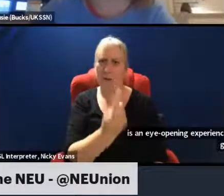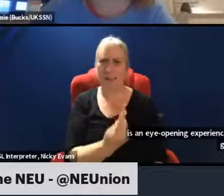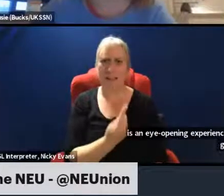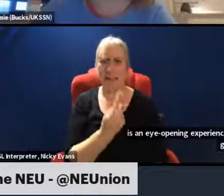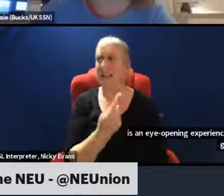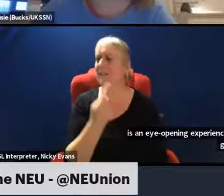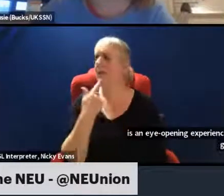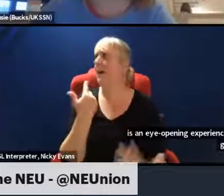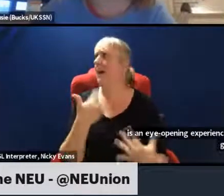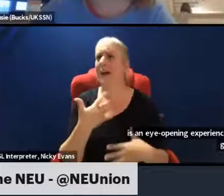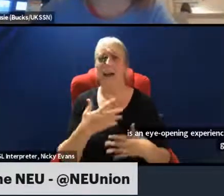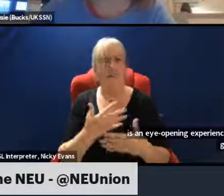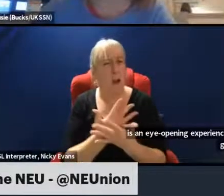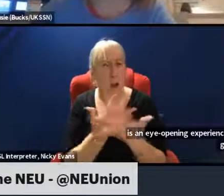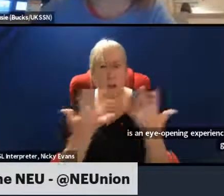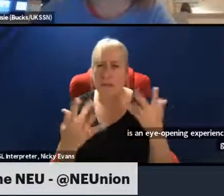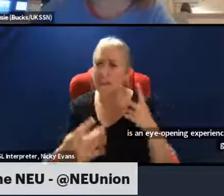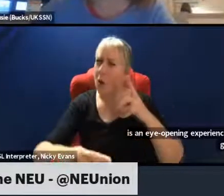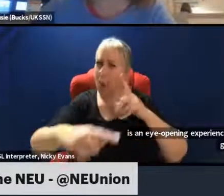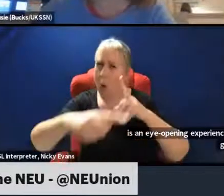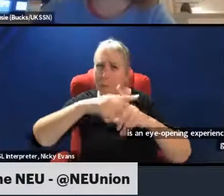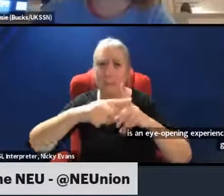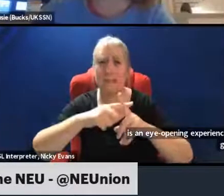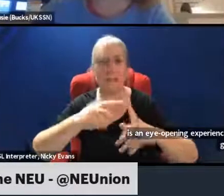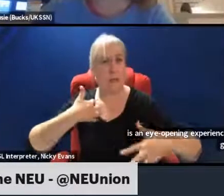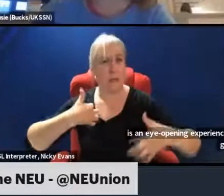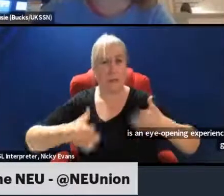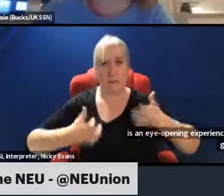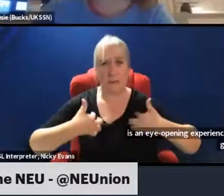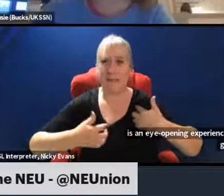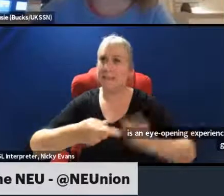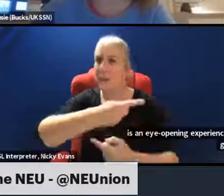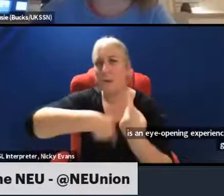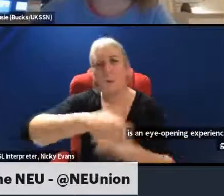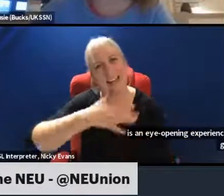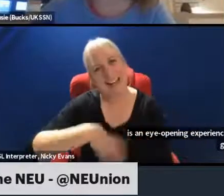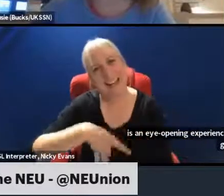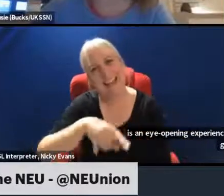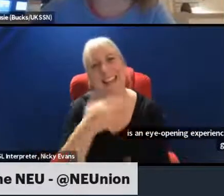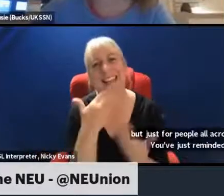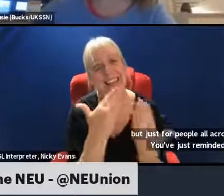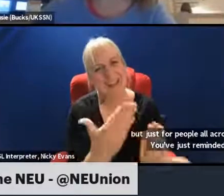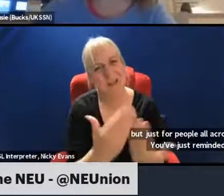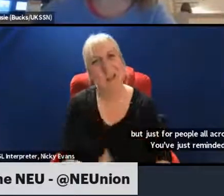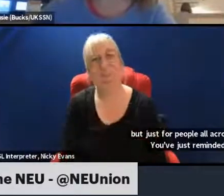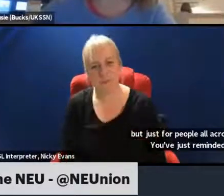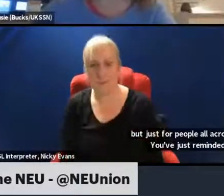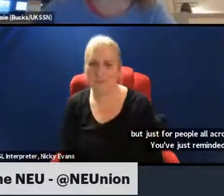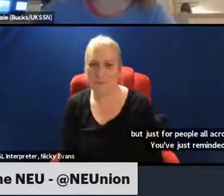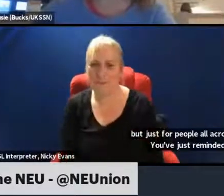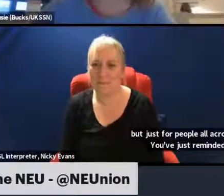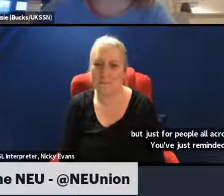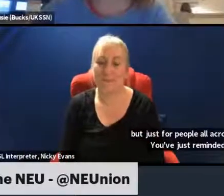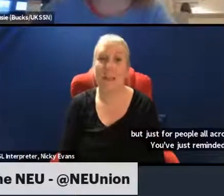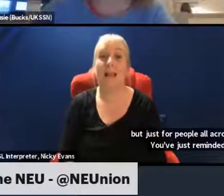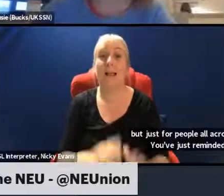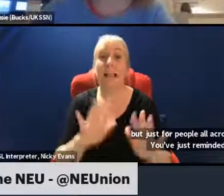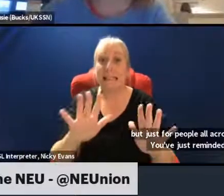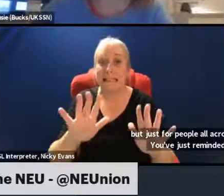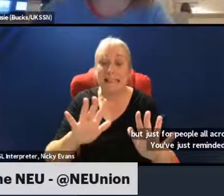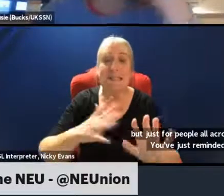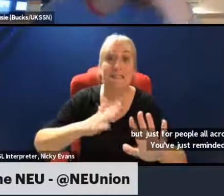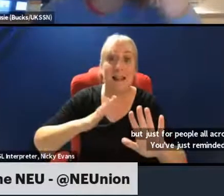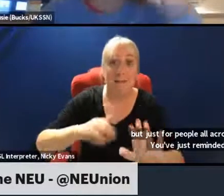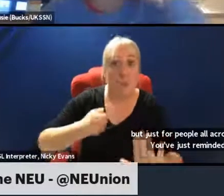you know, so full of optimism and enthusiasm and we all need a bit of that. So thank you. That's great. I've got to apologize because